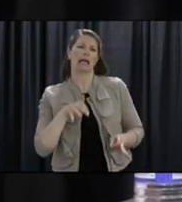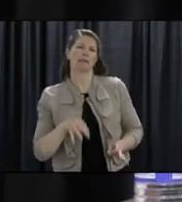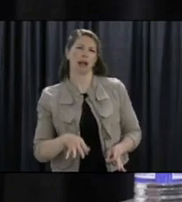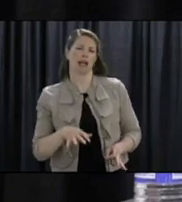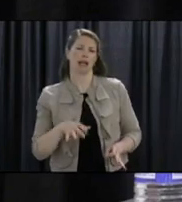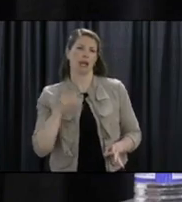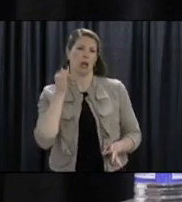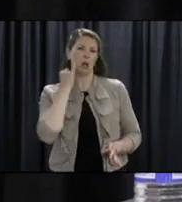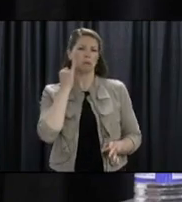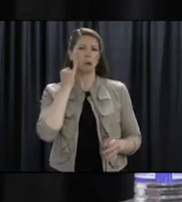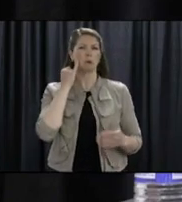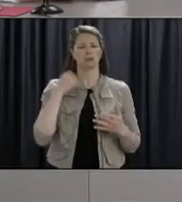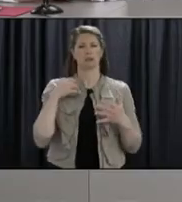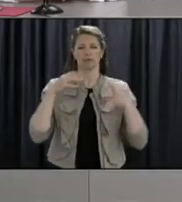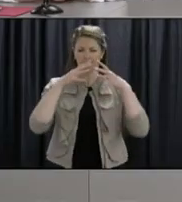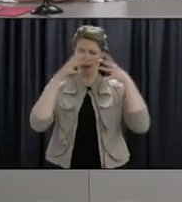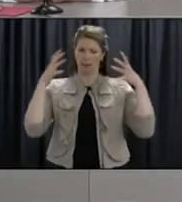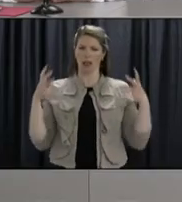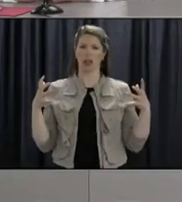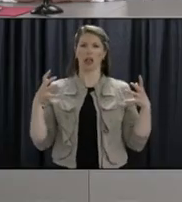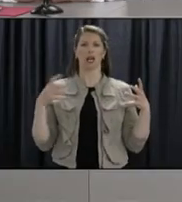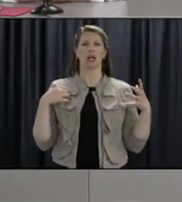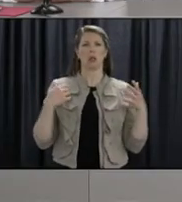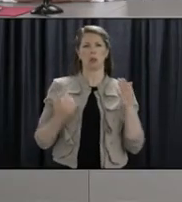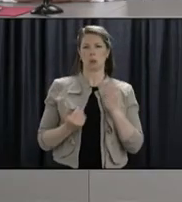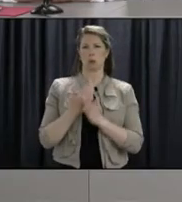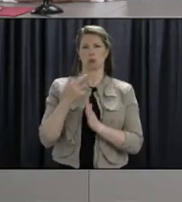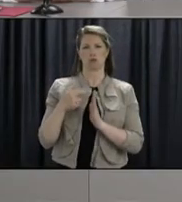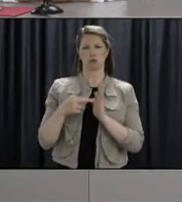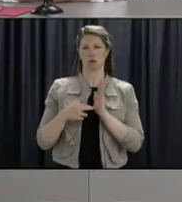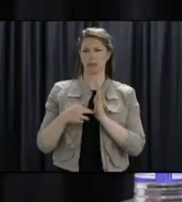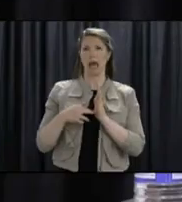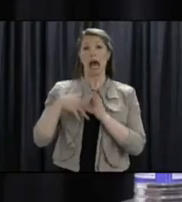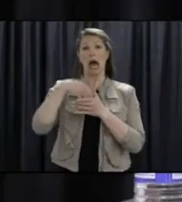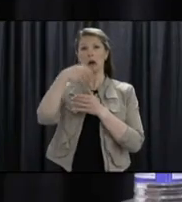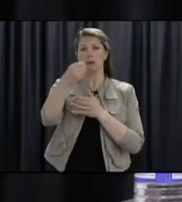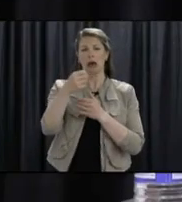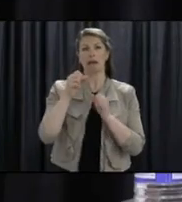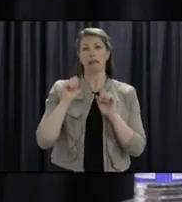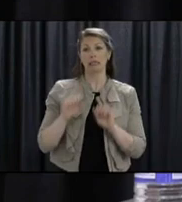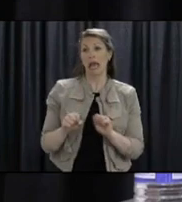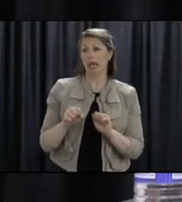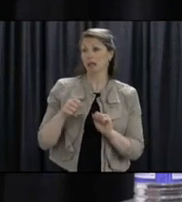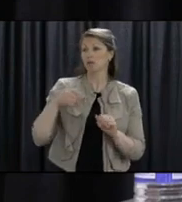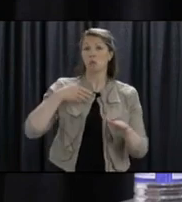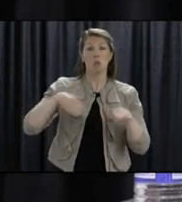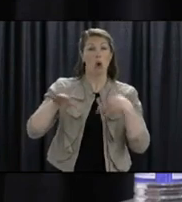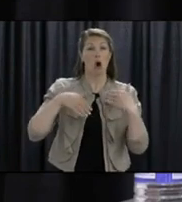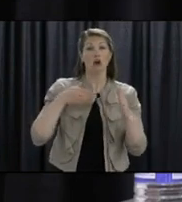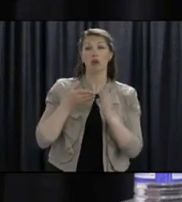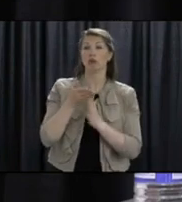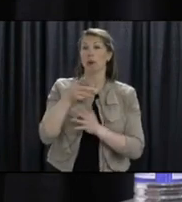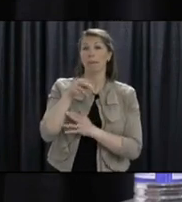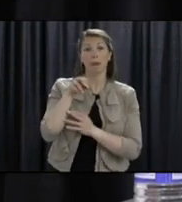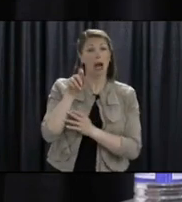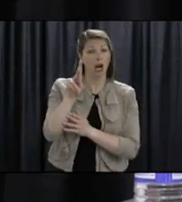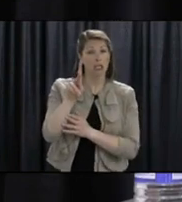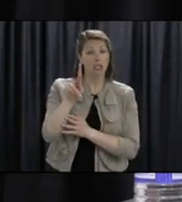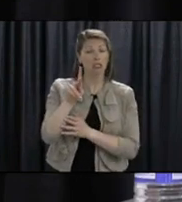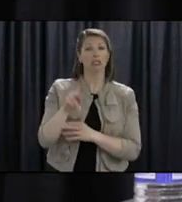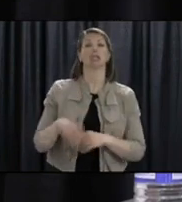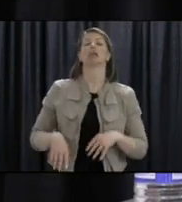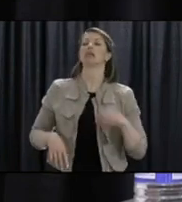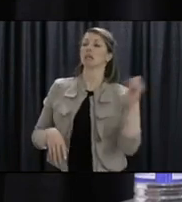a public park if they were being physically distant? So I think as long as they're being physically distant, they can walk in their